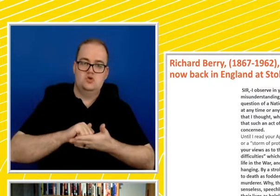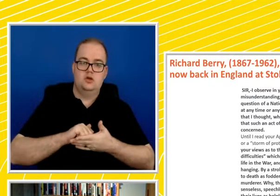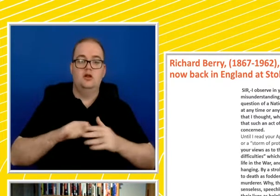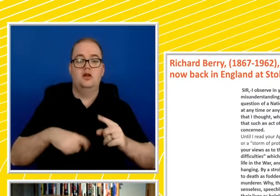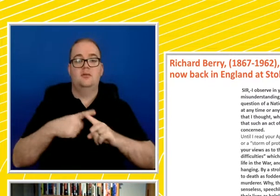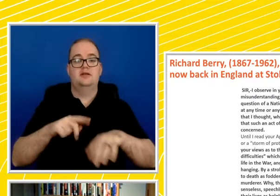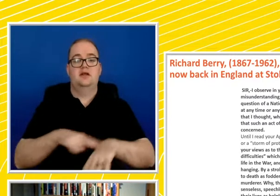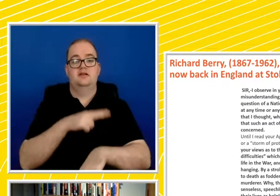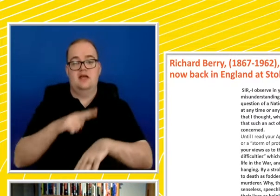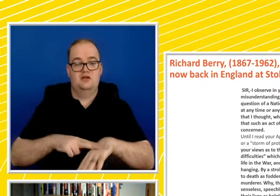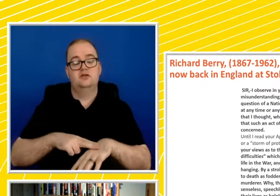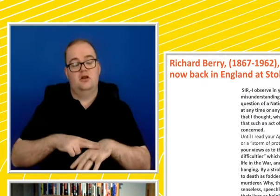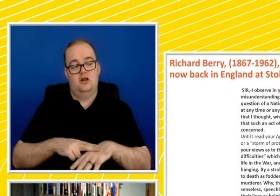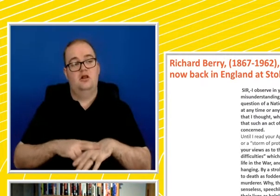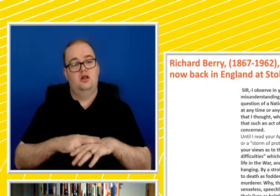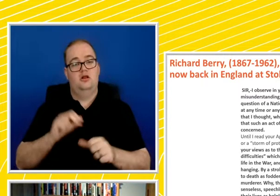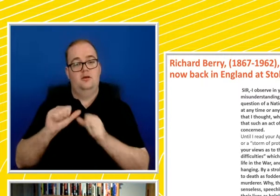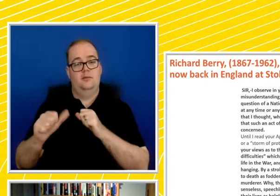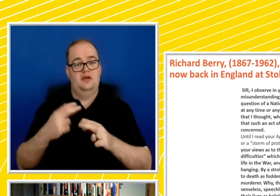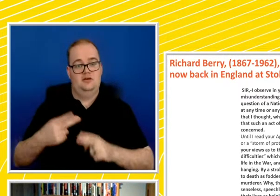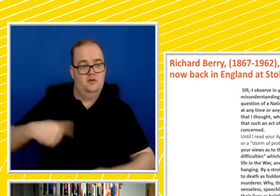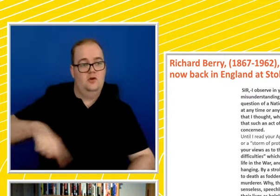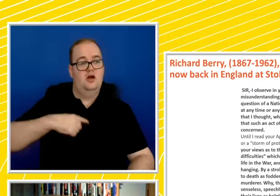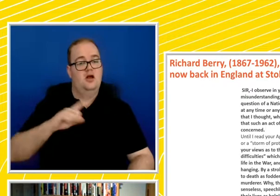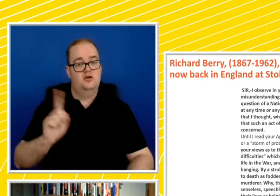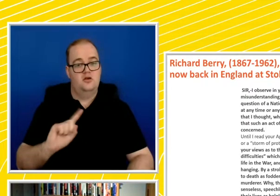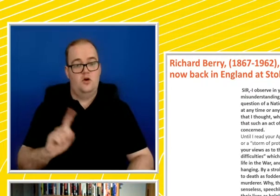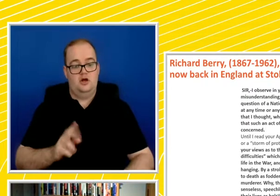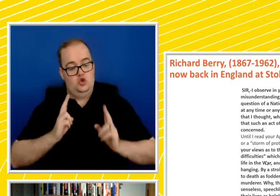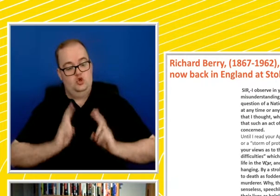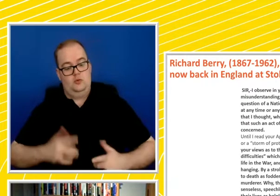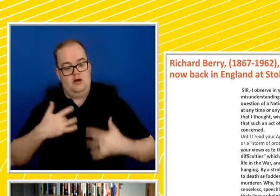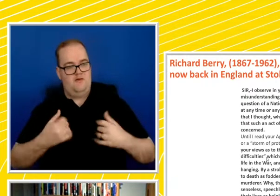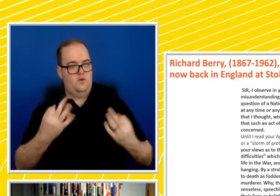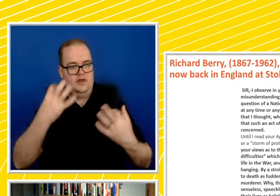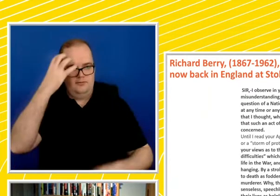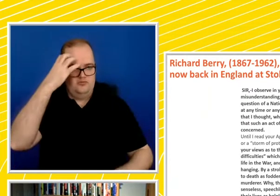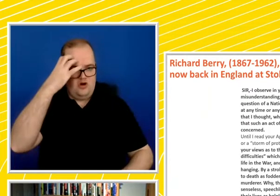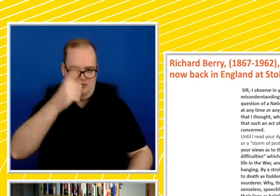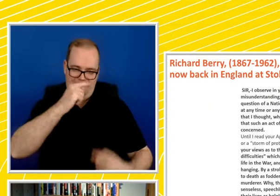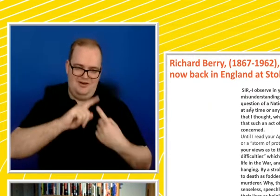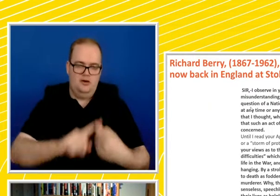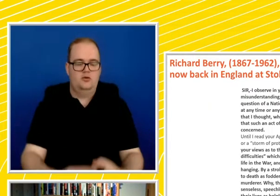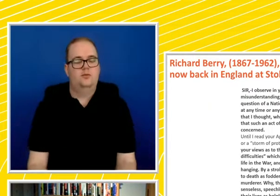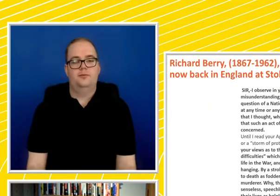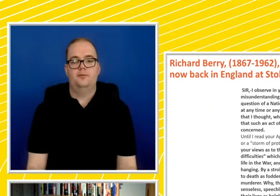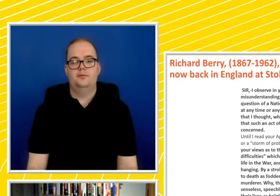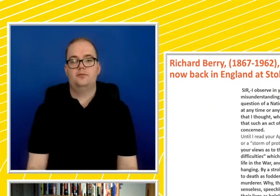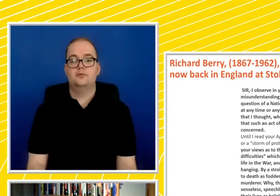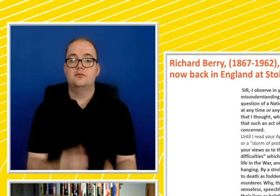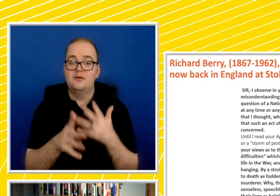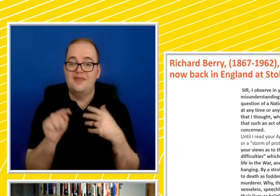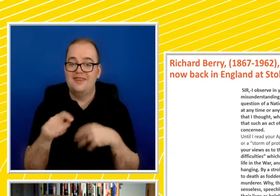seems to believe that a human mind can exist without a human brain. So this is, so by this time he had left